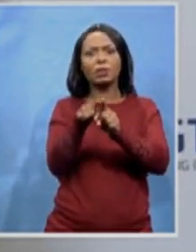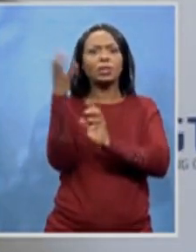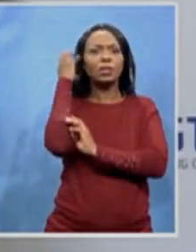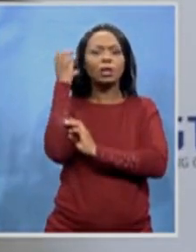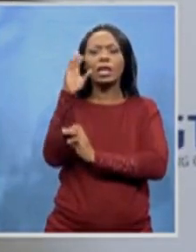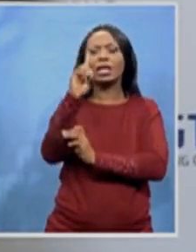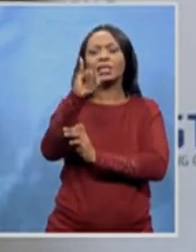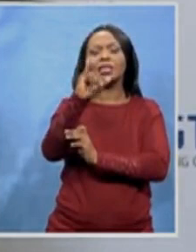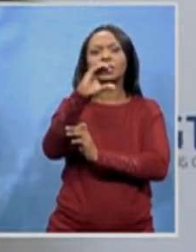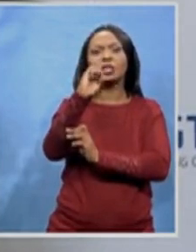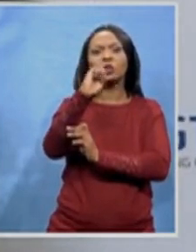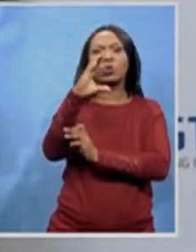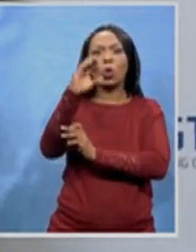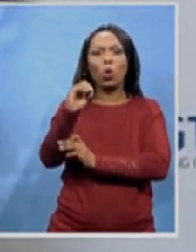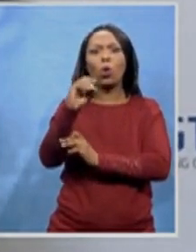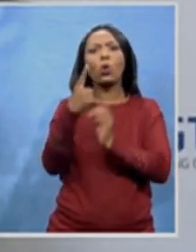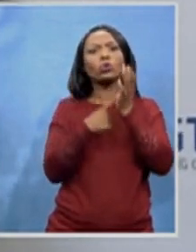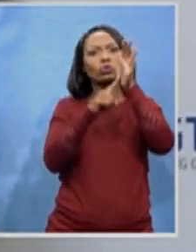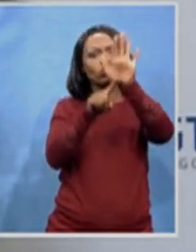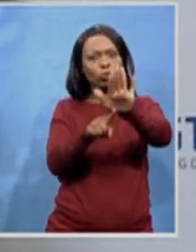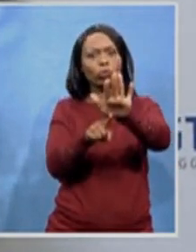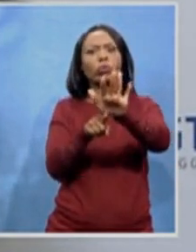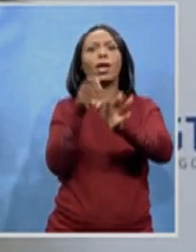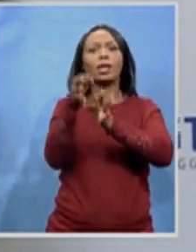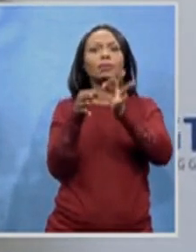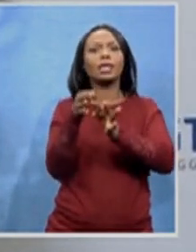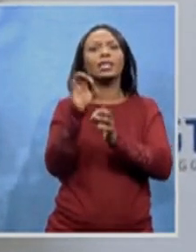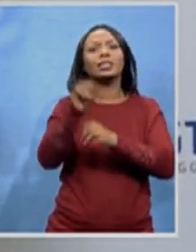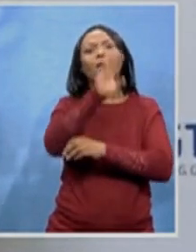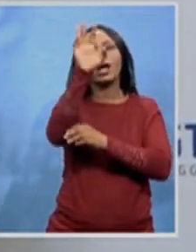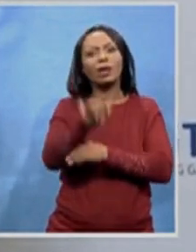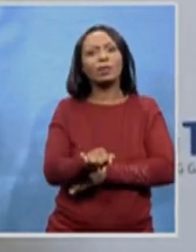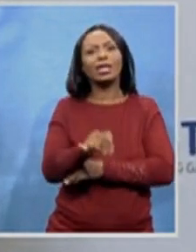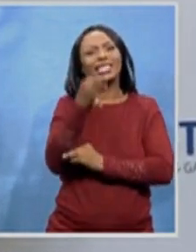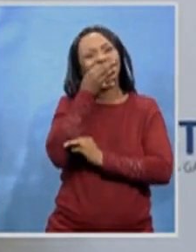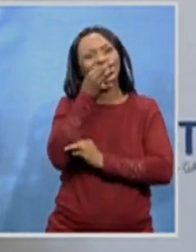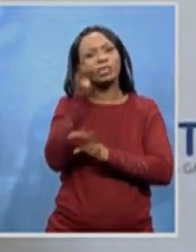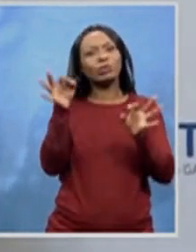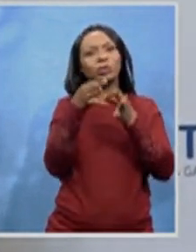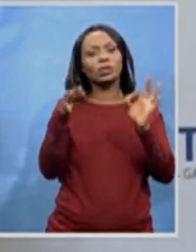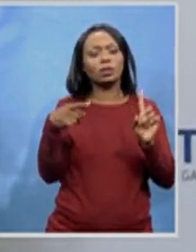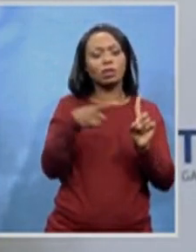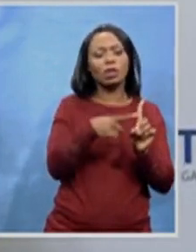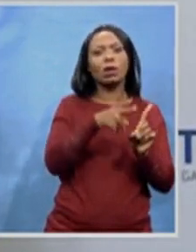music. Guaito was and is street,